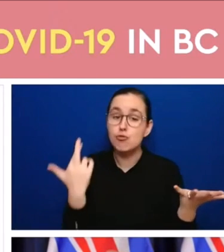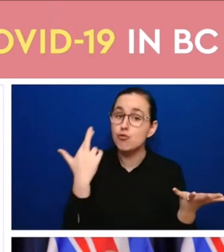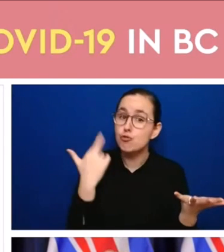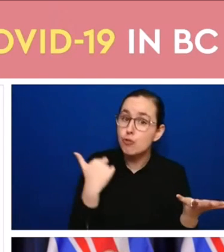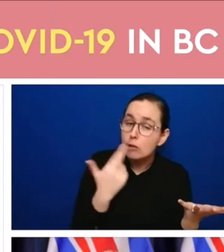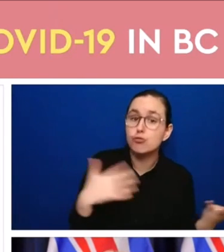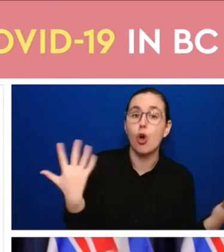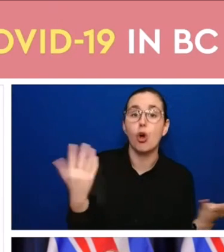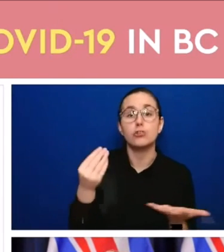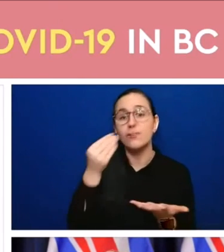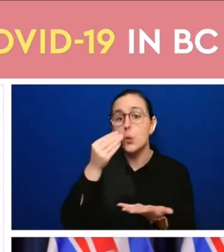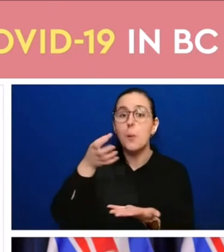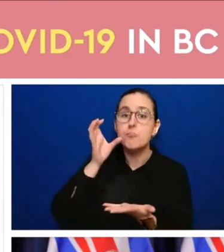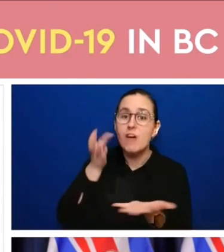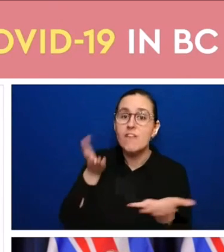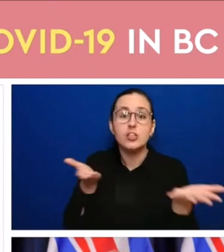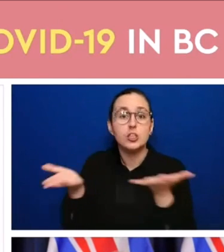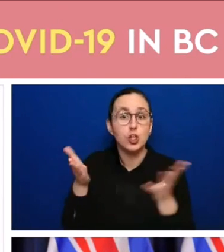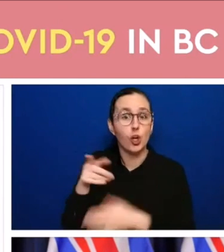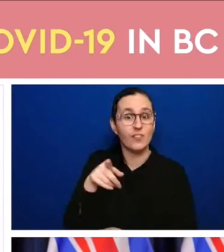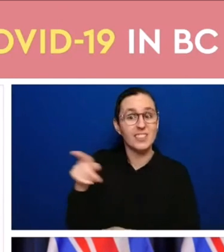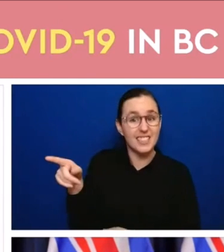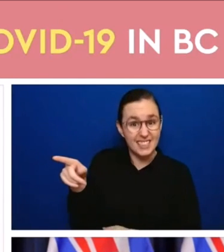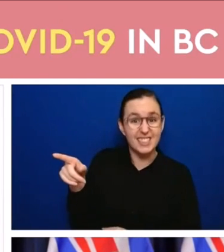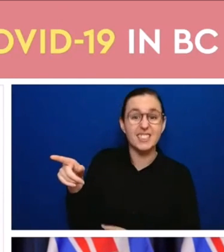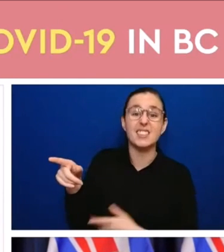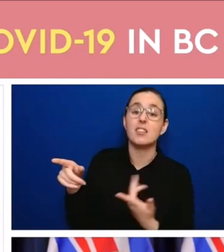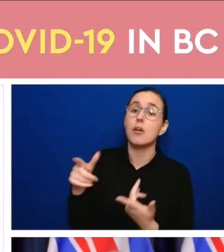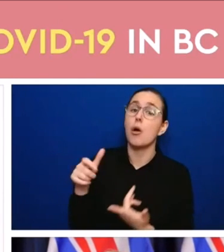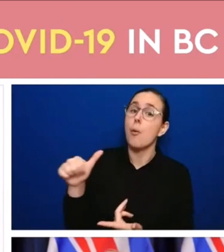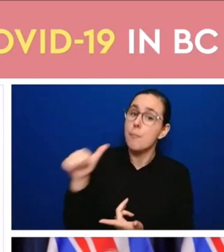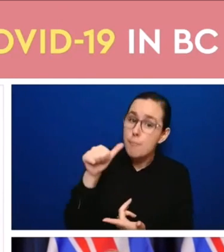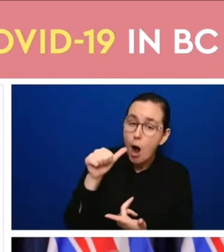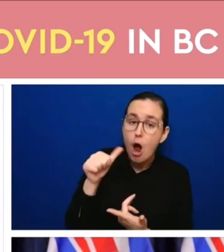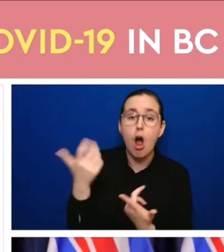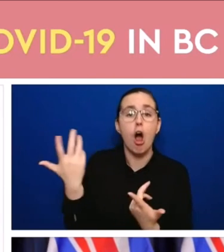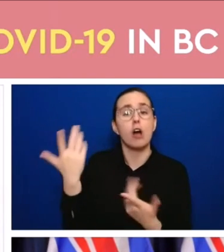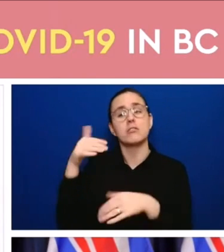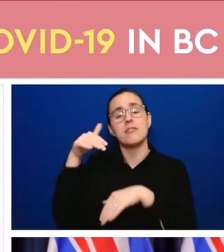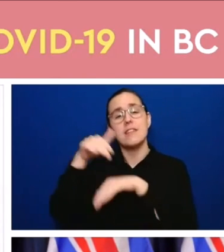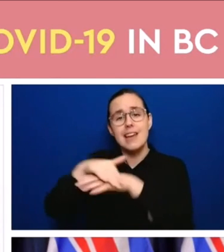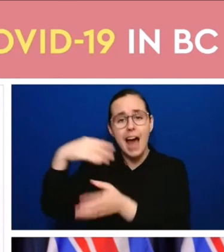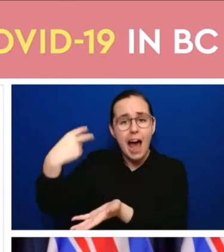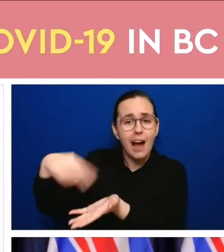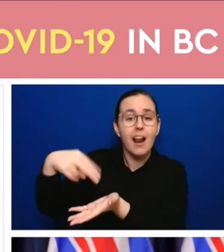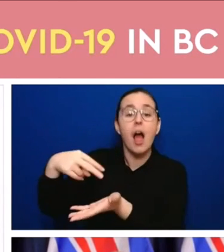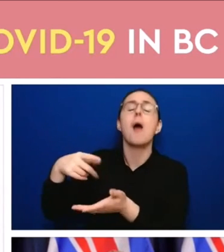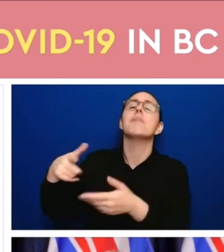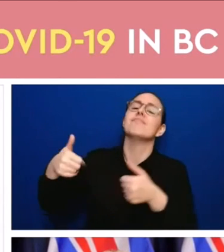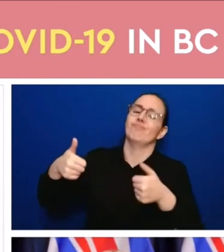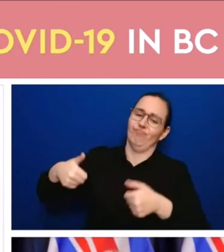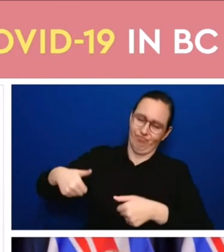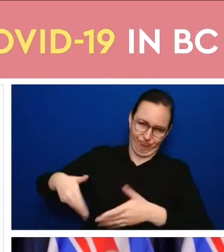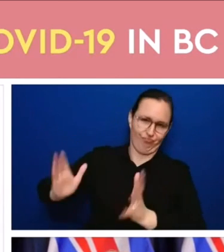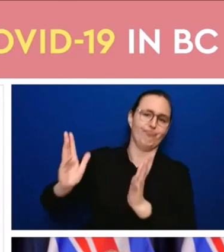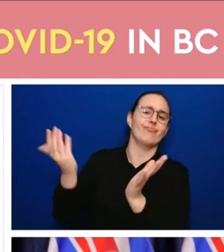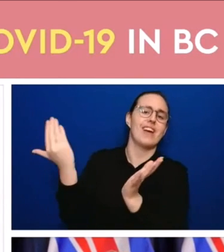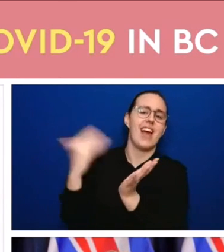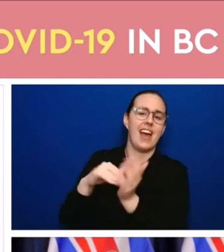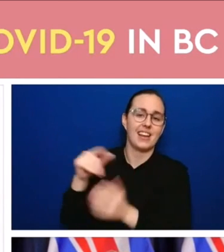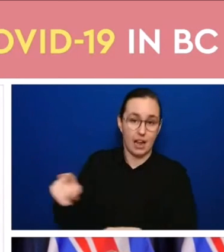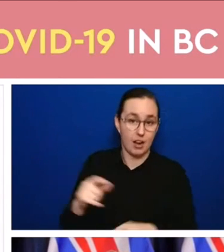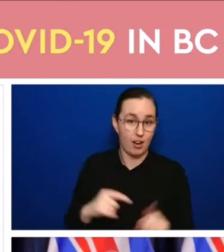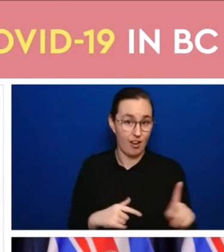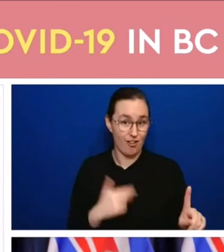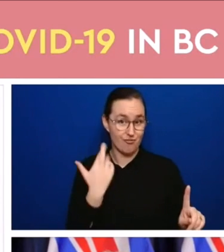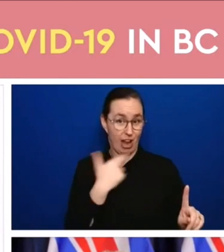bars and nightclubs will now be allowed to reopen and go back in terms of restaurants to full capacity with no limits